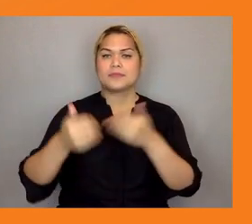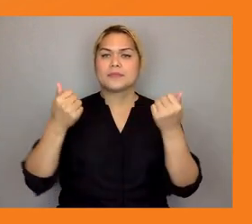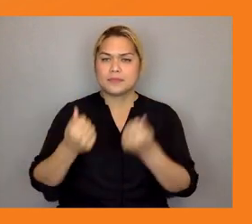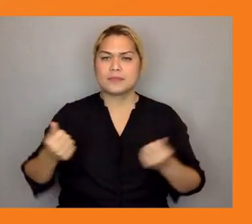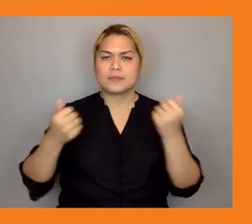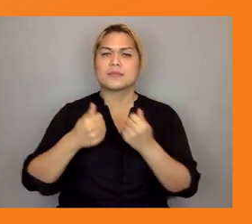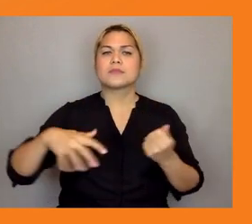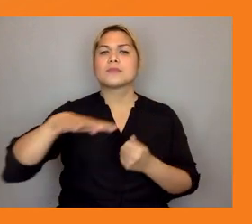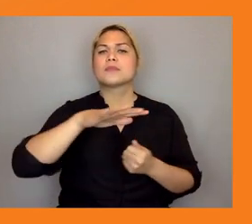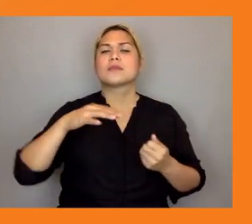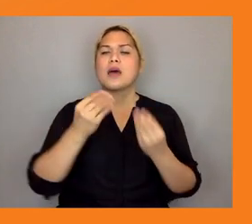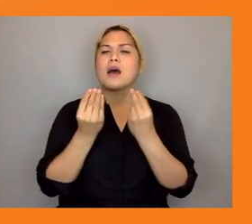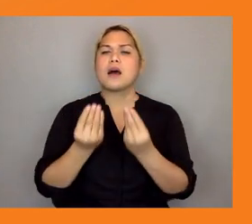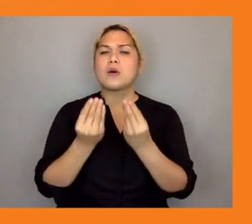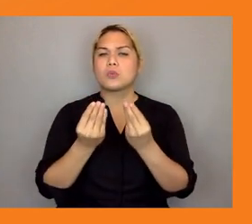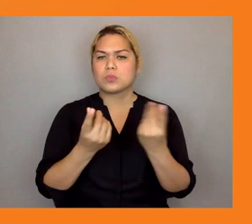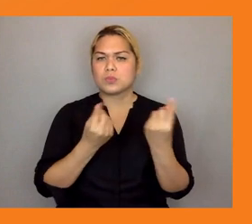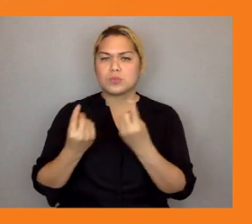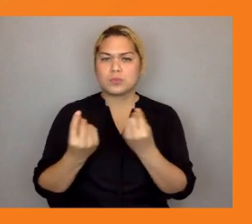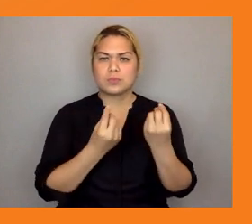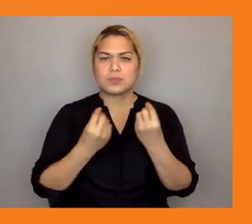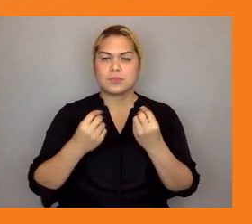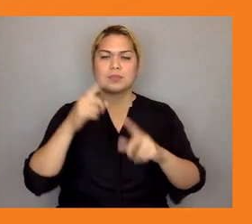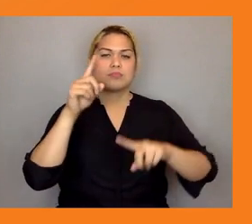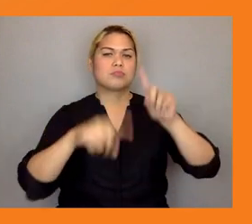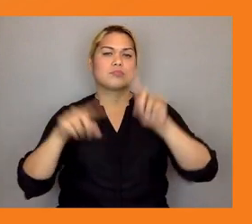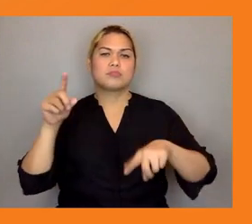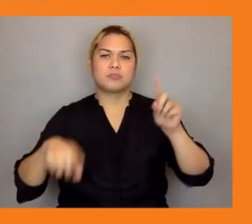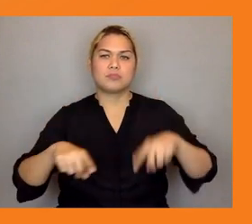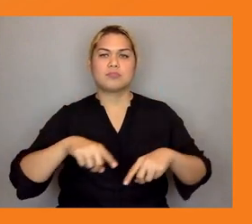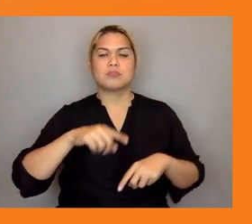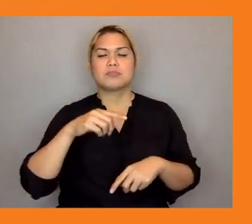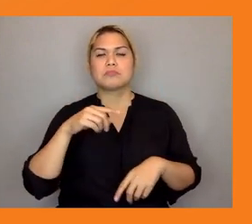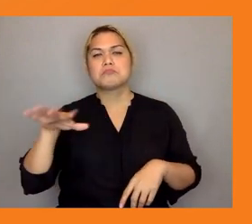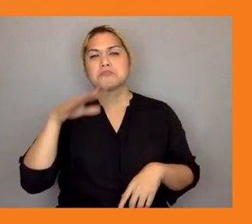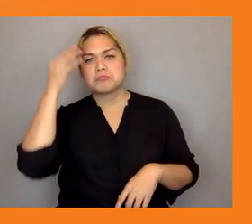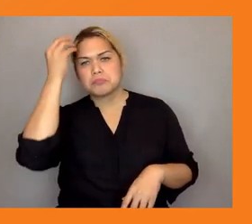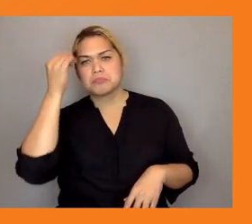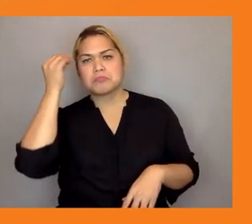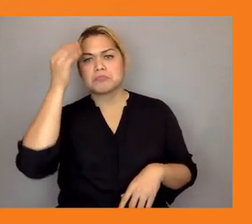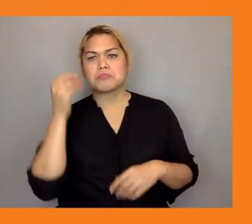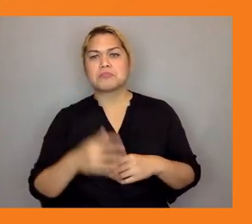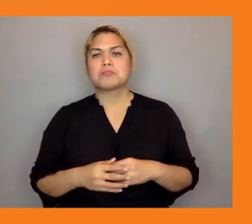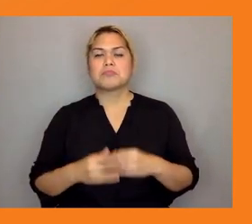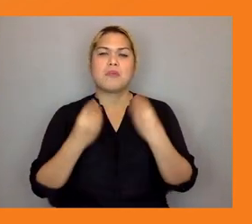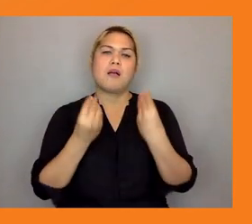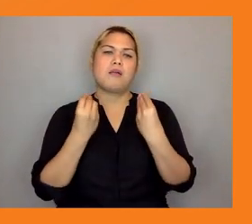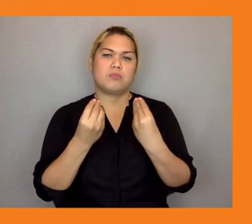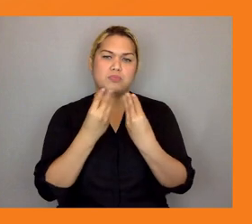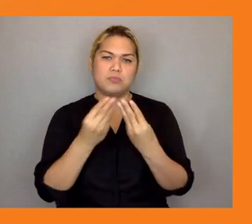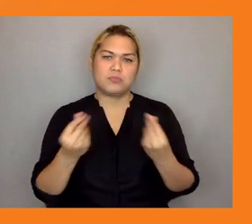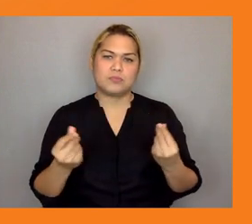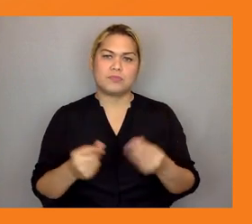atoll countries can design the meaningful climate adaptation and mitigation projects within their communities and